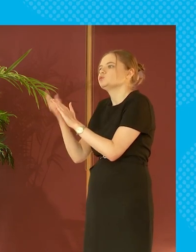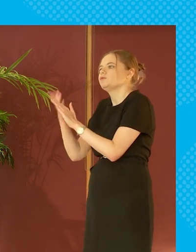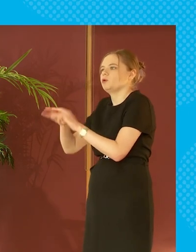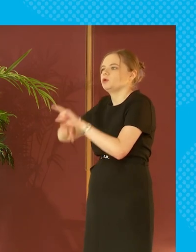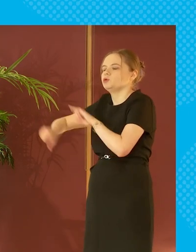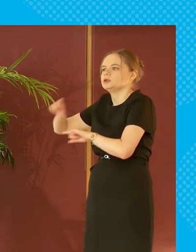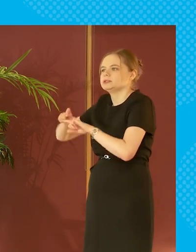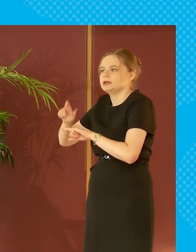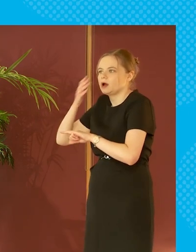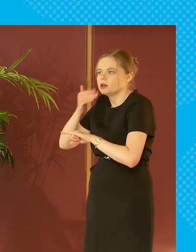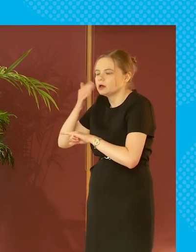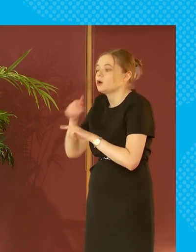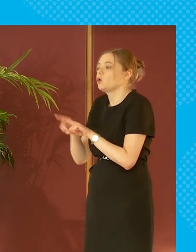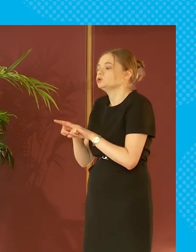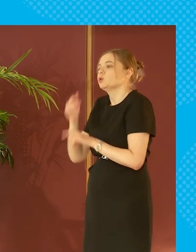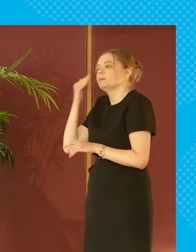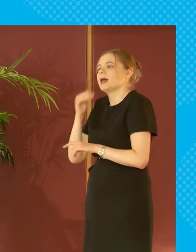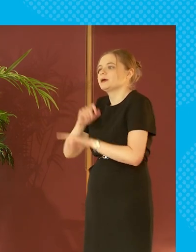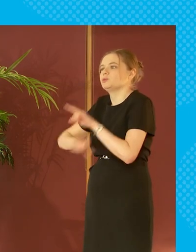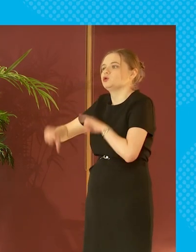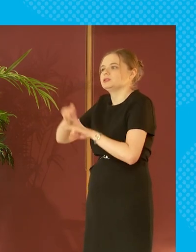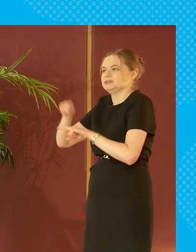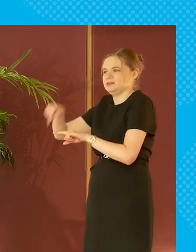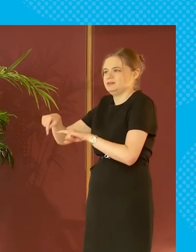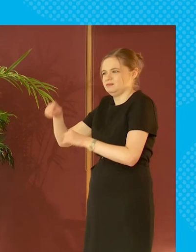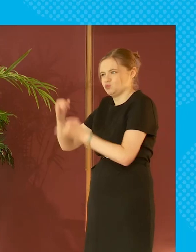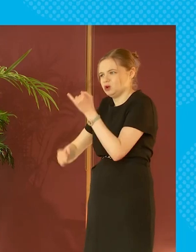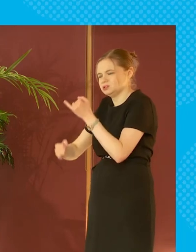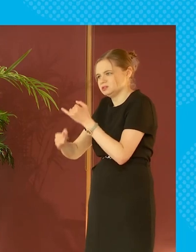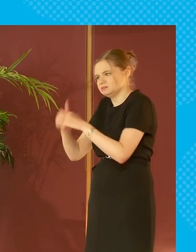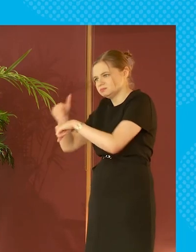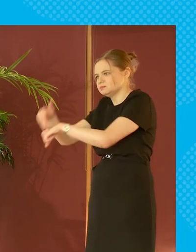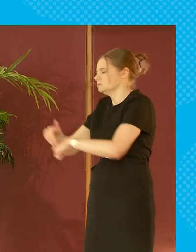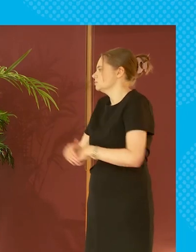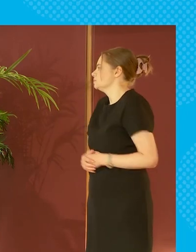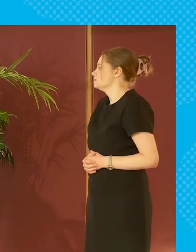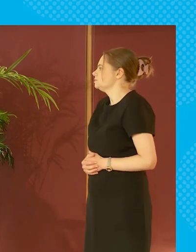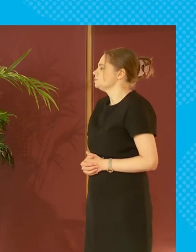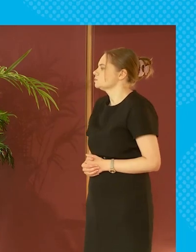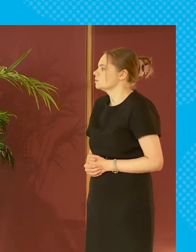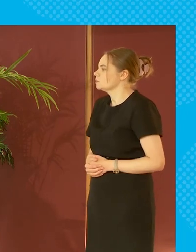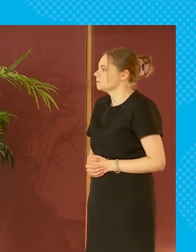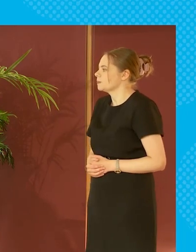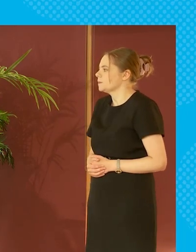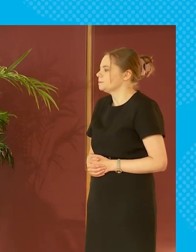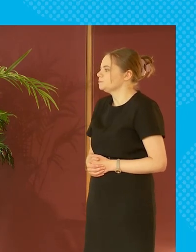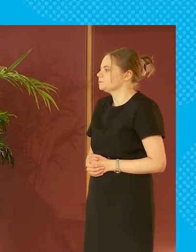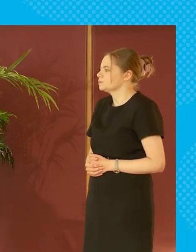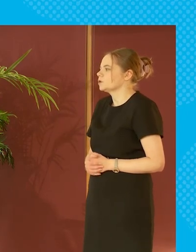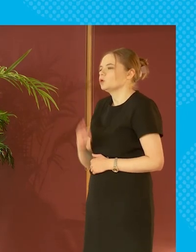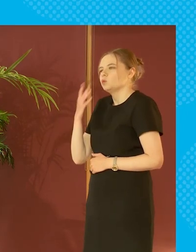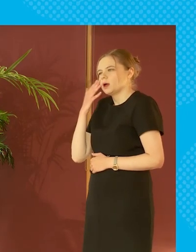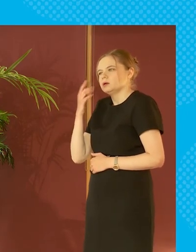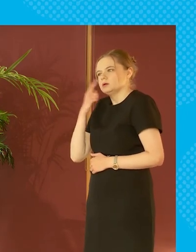of color and from black communities and actually one of the things i do want to say is when we're looking at the priority family